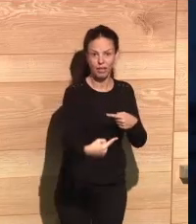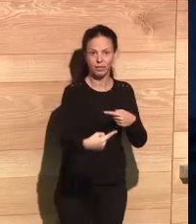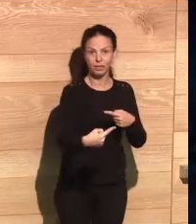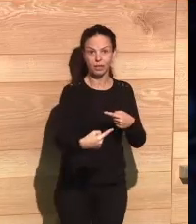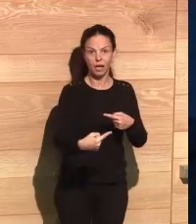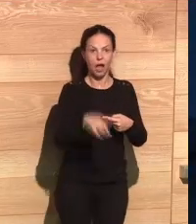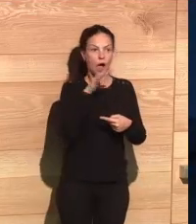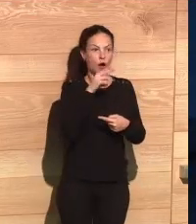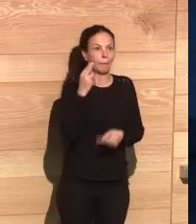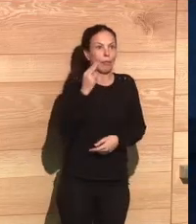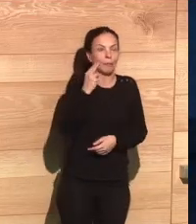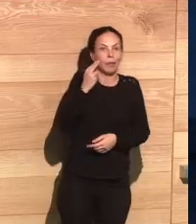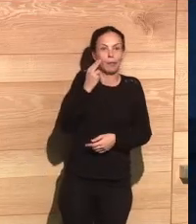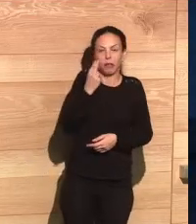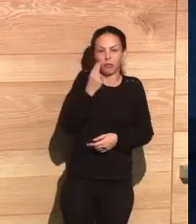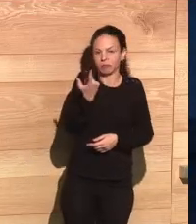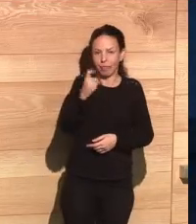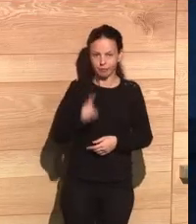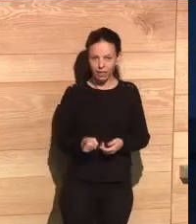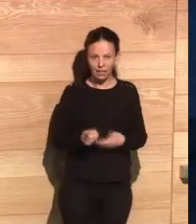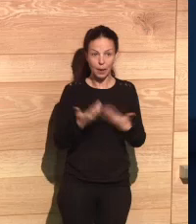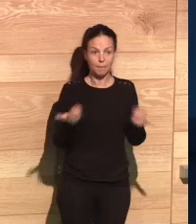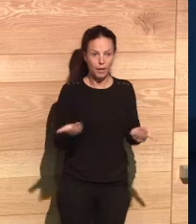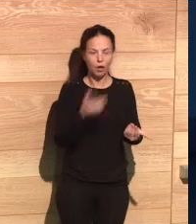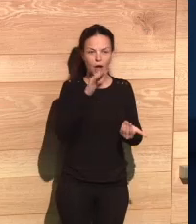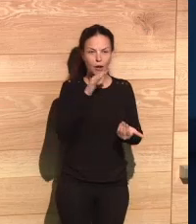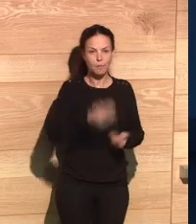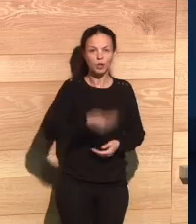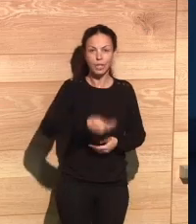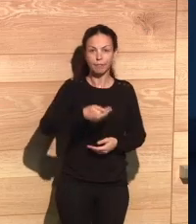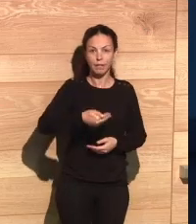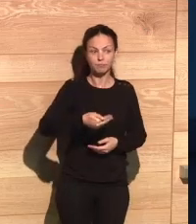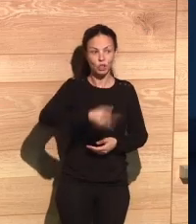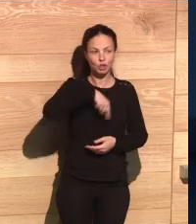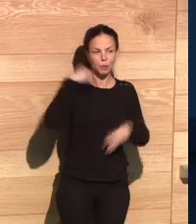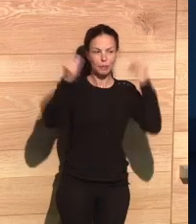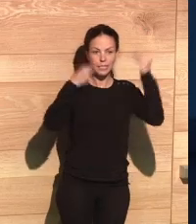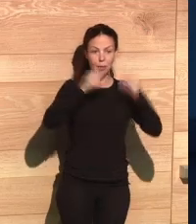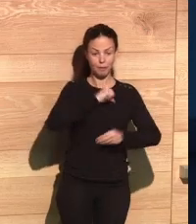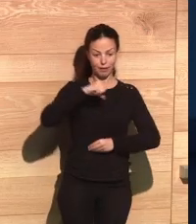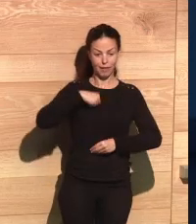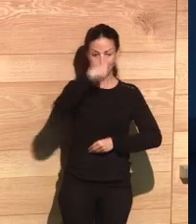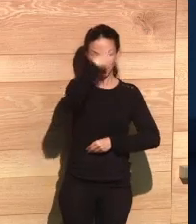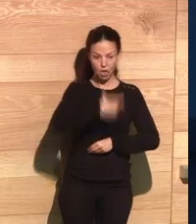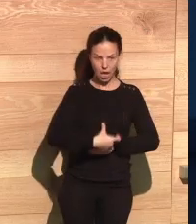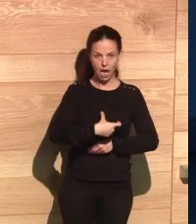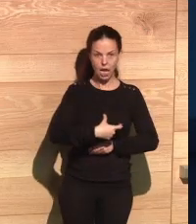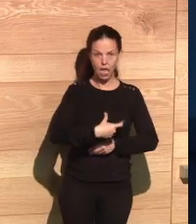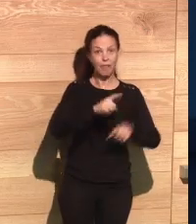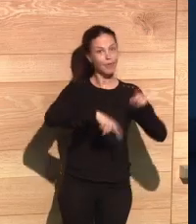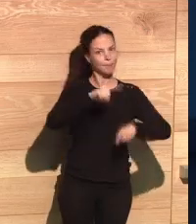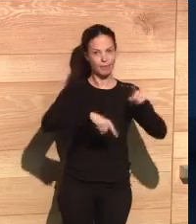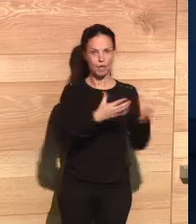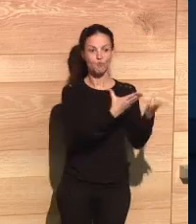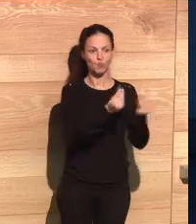I do not want to raise unnecessary alarm among you, but it's important that we